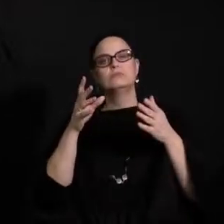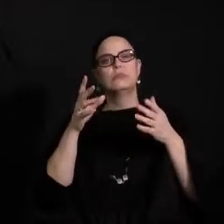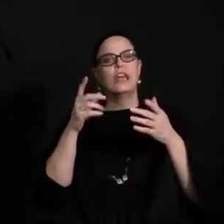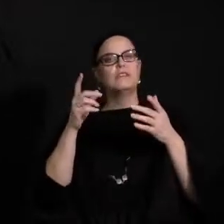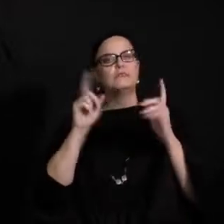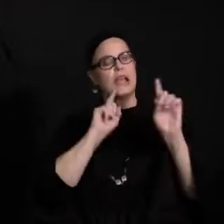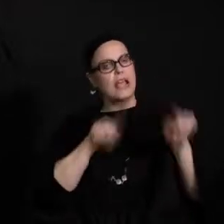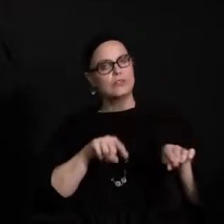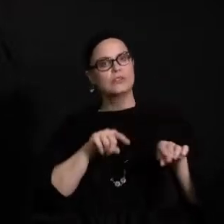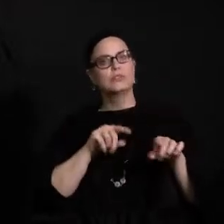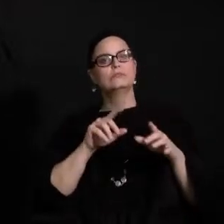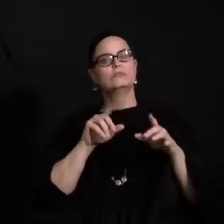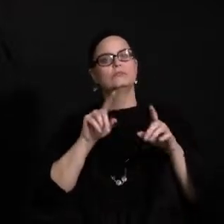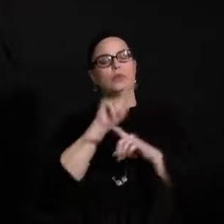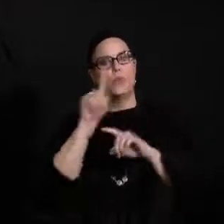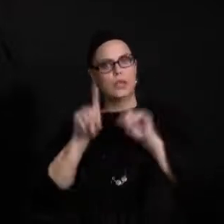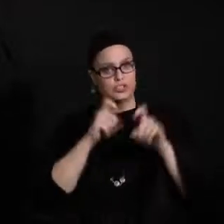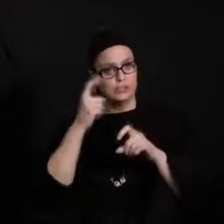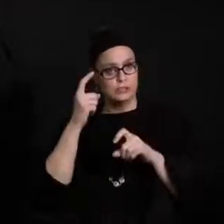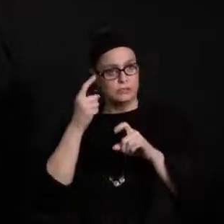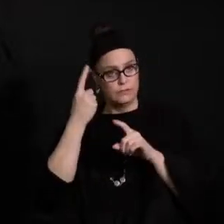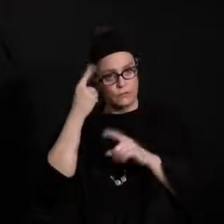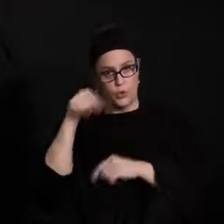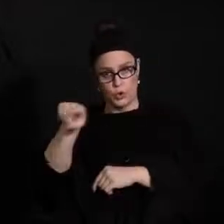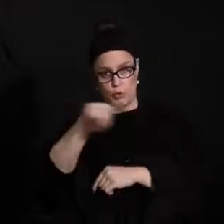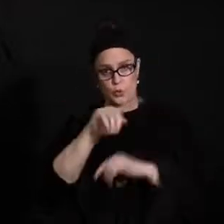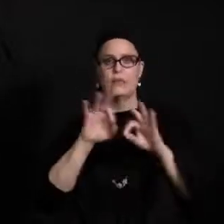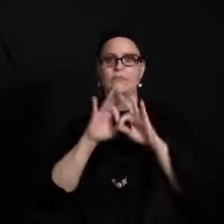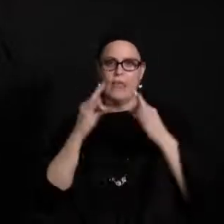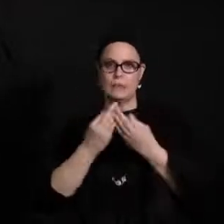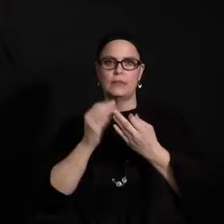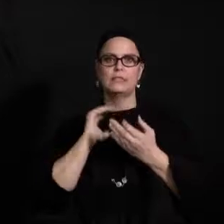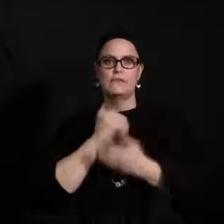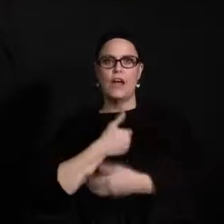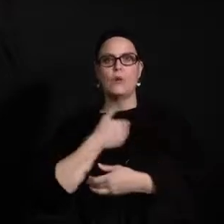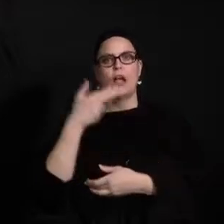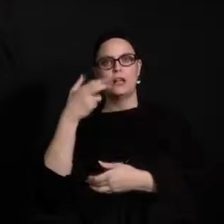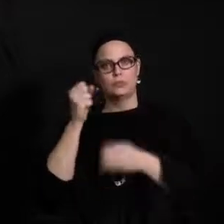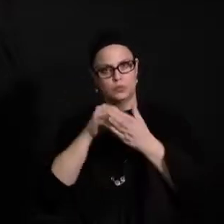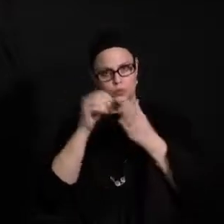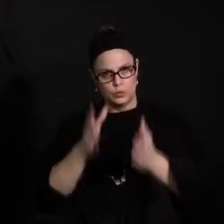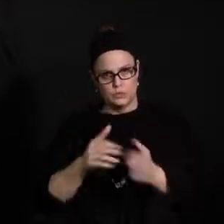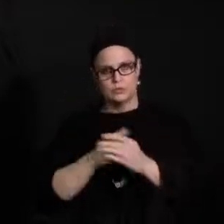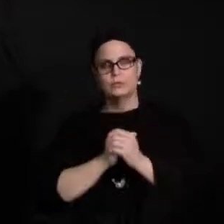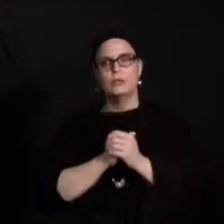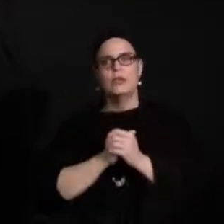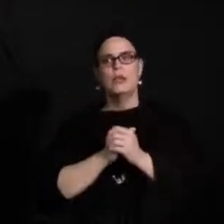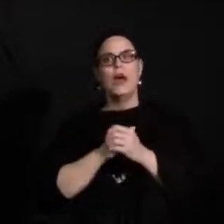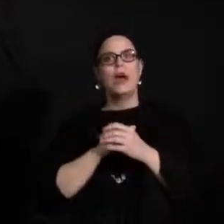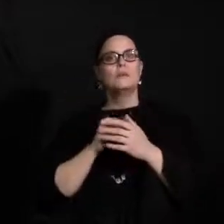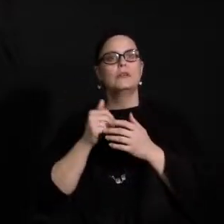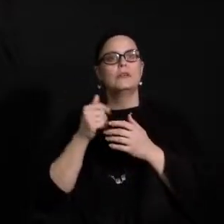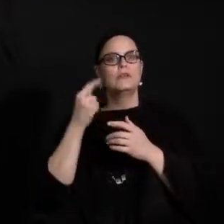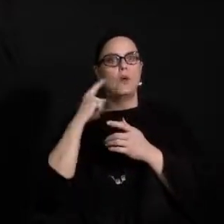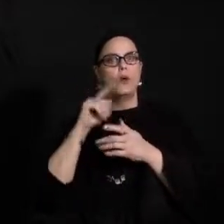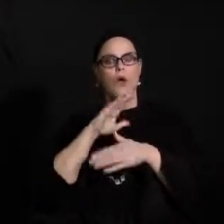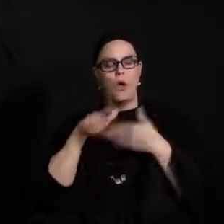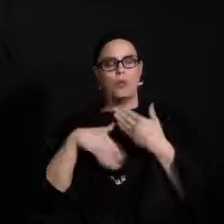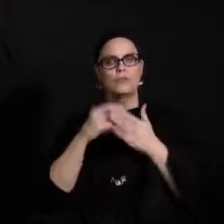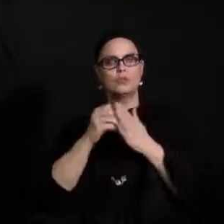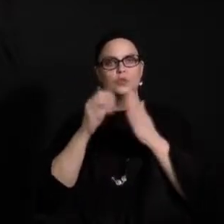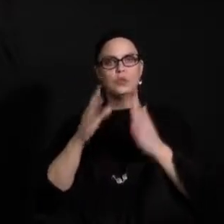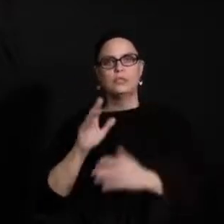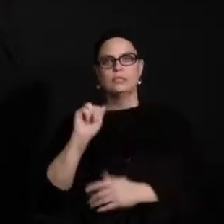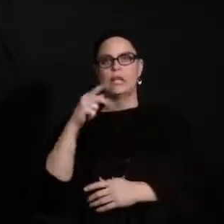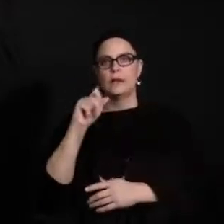the families of our secondary students. The team is ready to answer any questions about the return to school for secondary students on